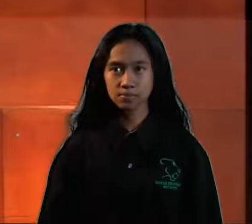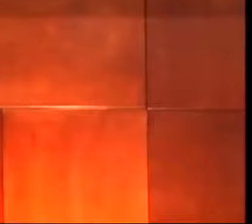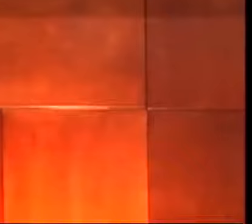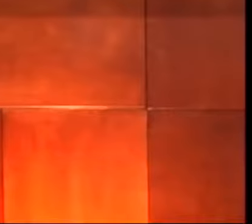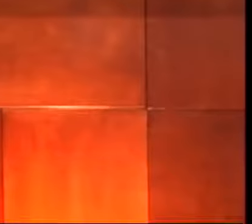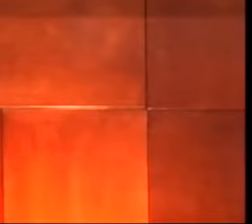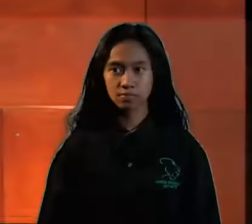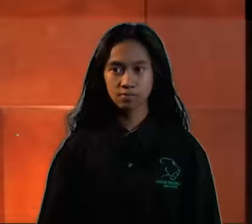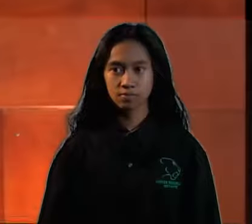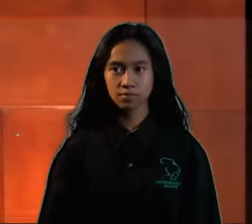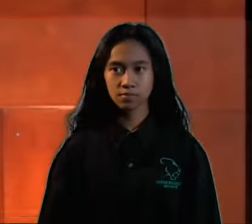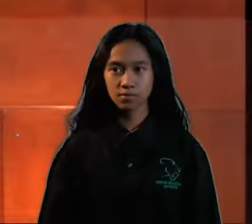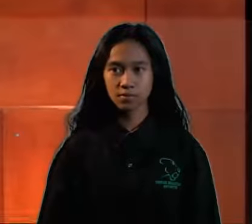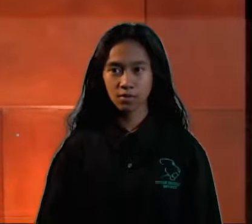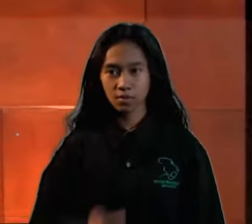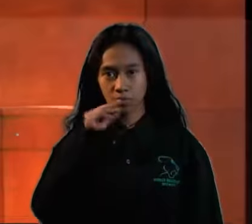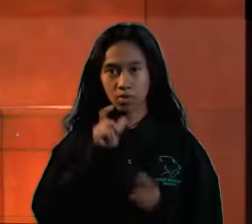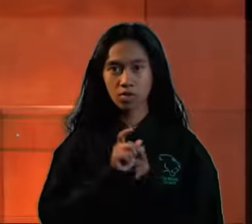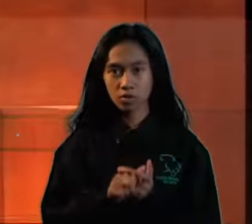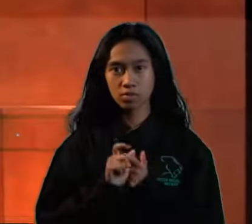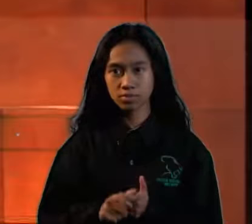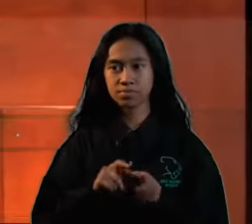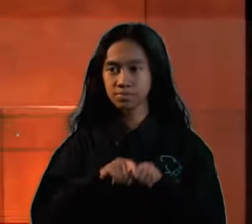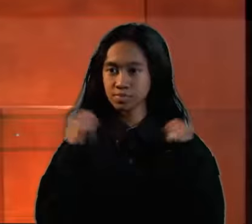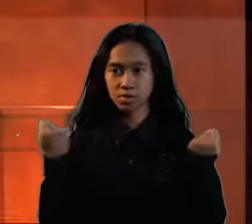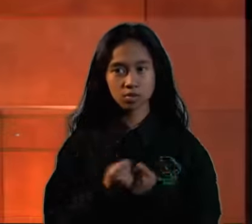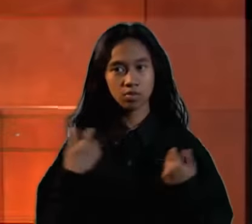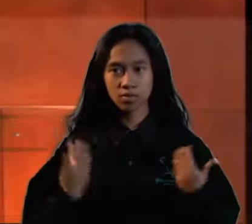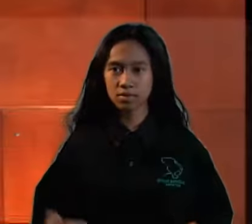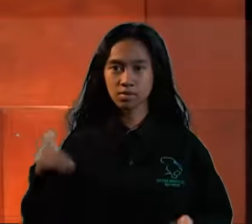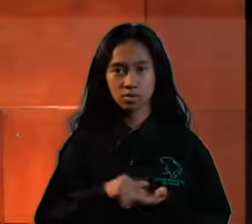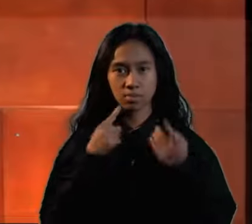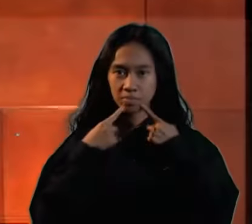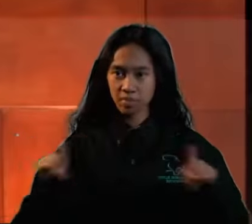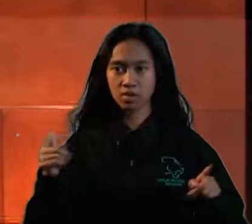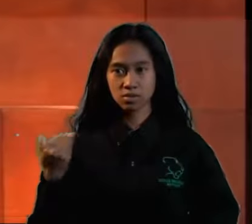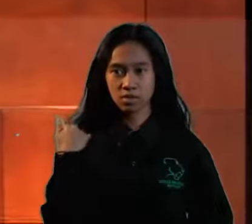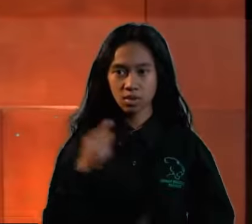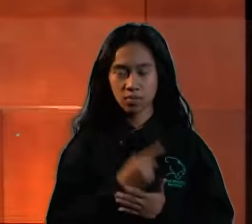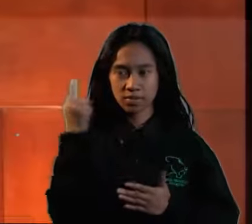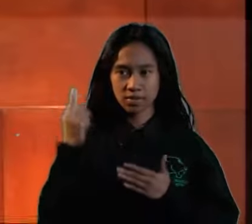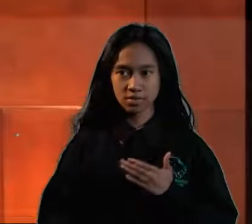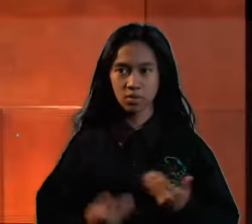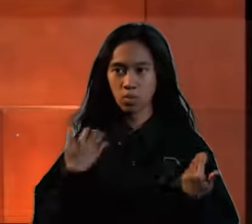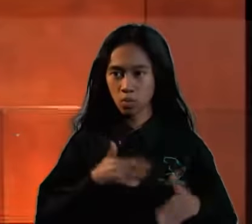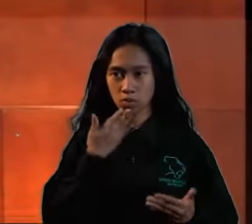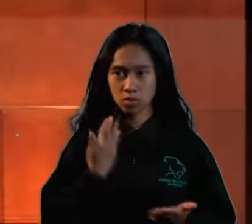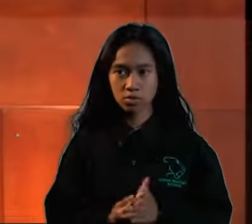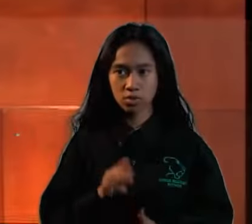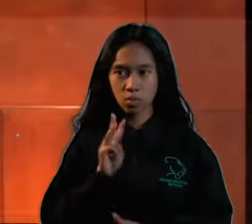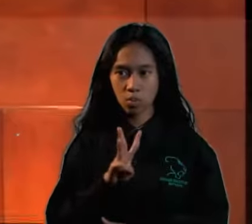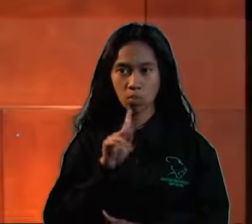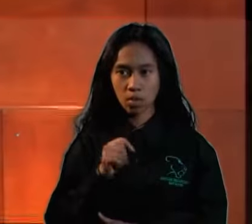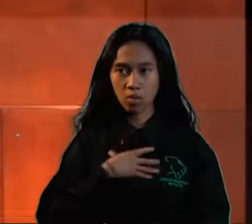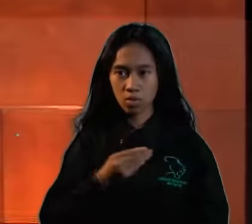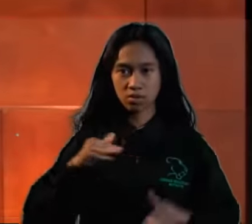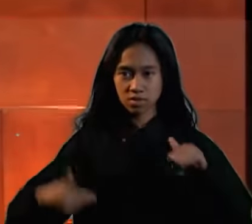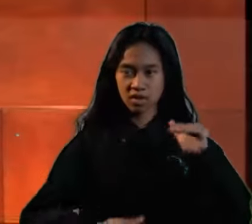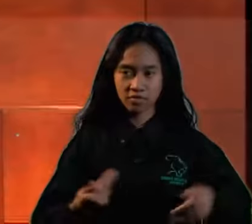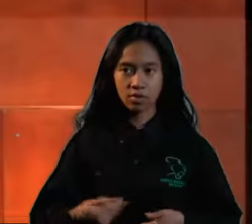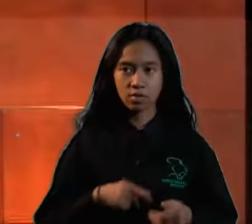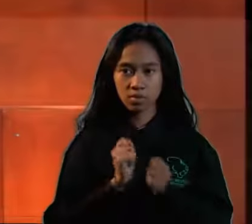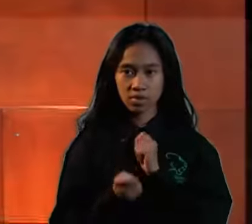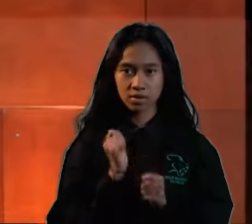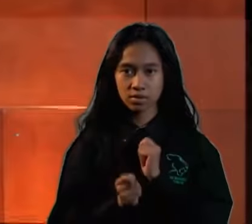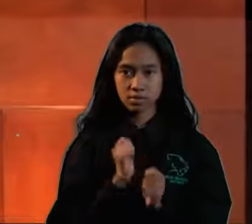Well, the boys track team then did it again. This past weekend, the guys made a huge showing at the WT White Invitational.